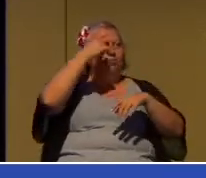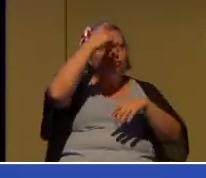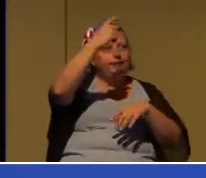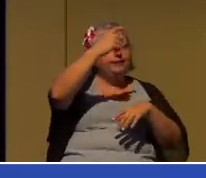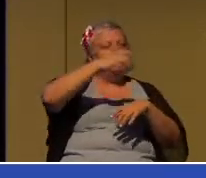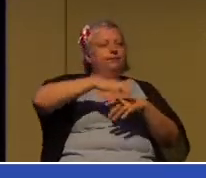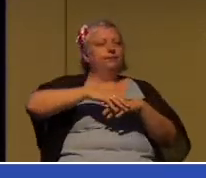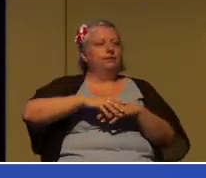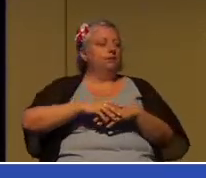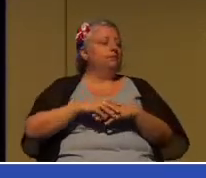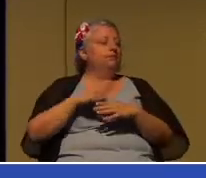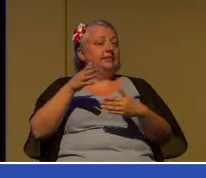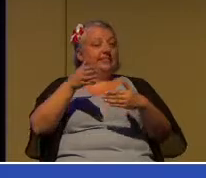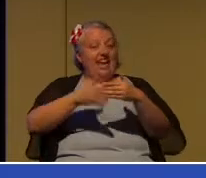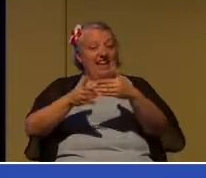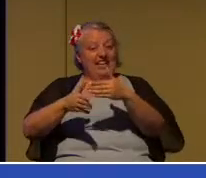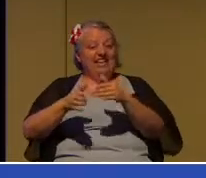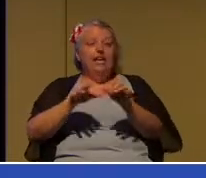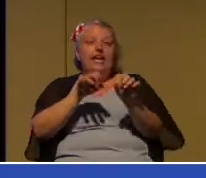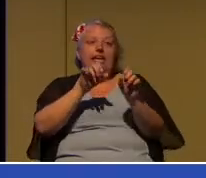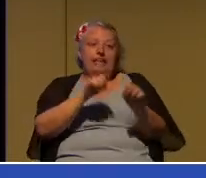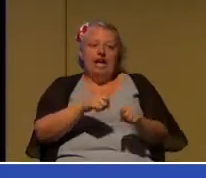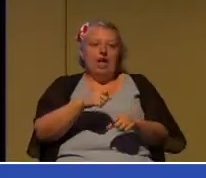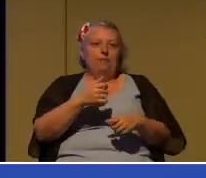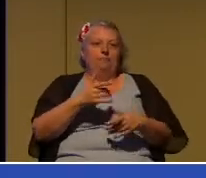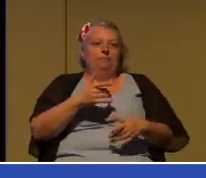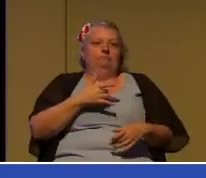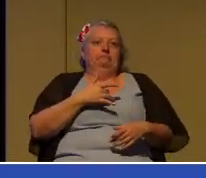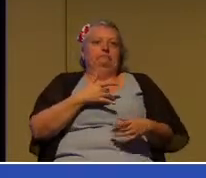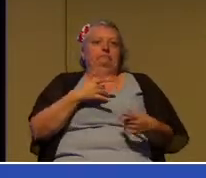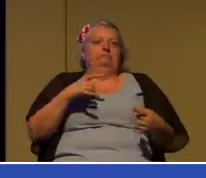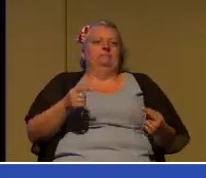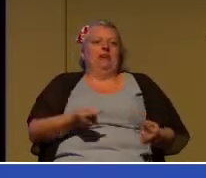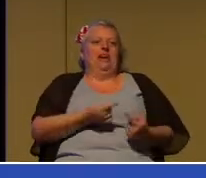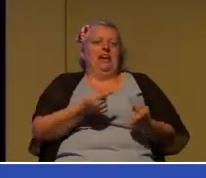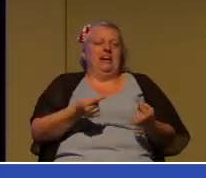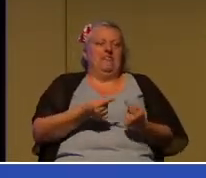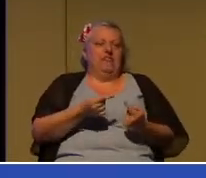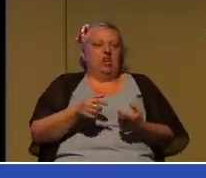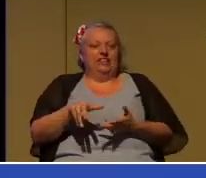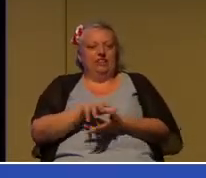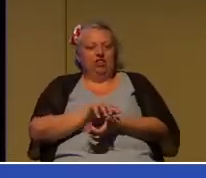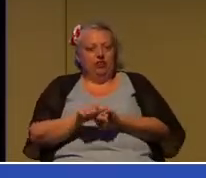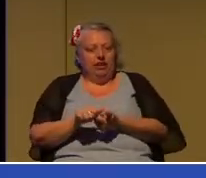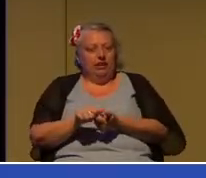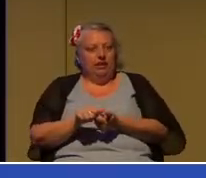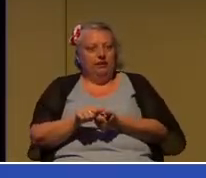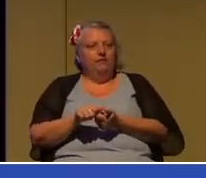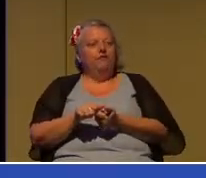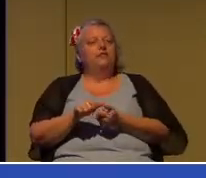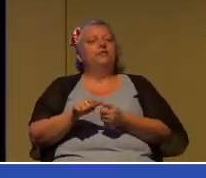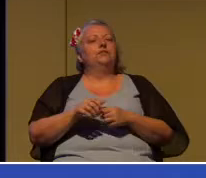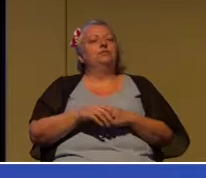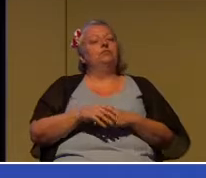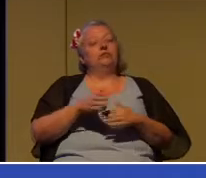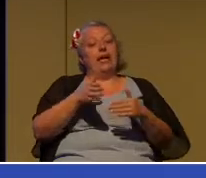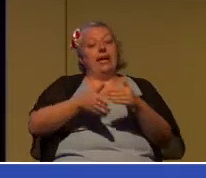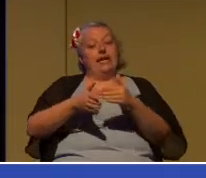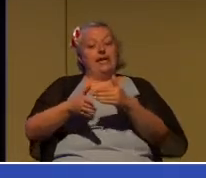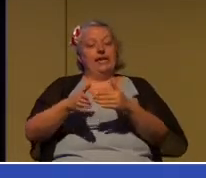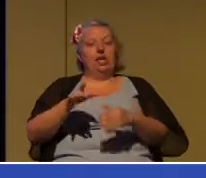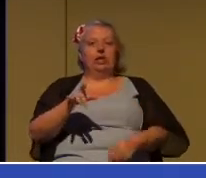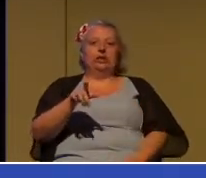sometimes destructive situations. Endings are crucial, but we